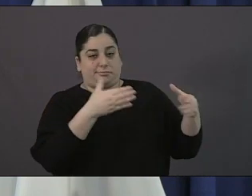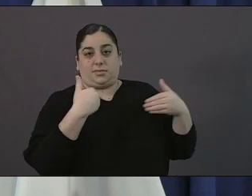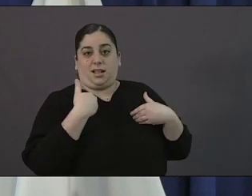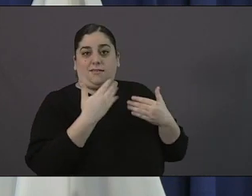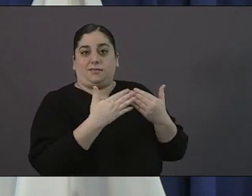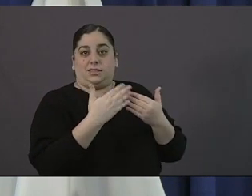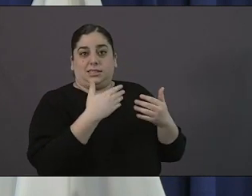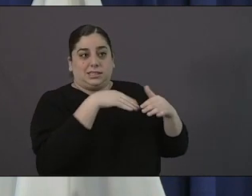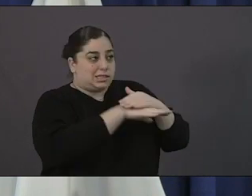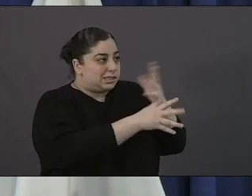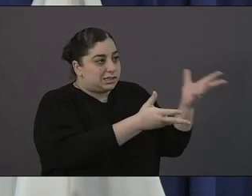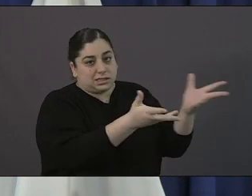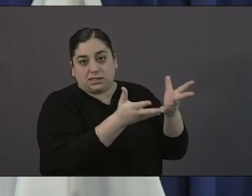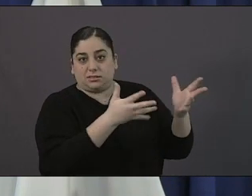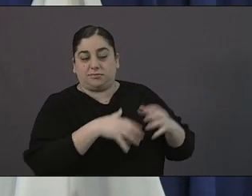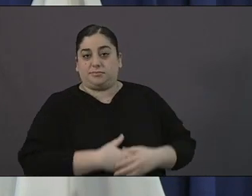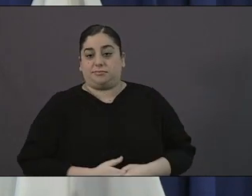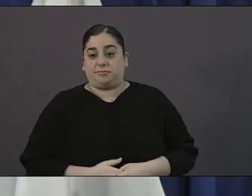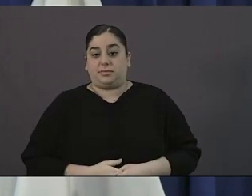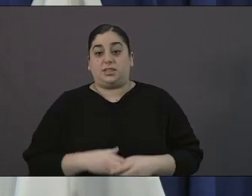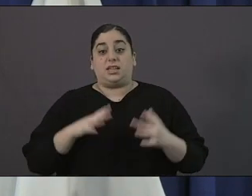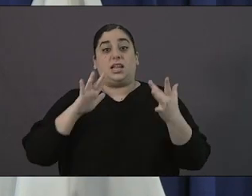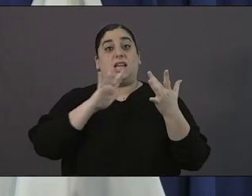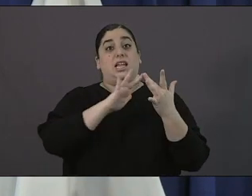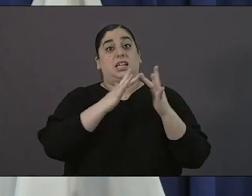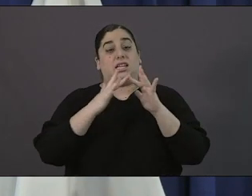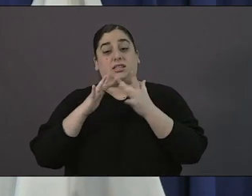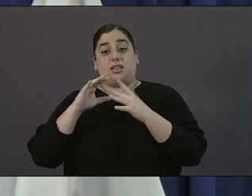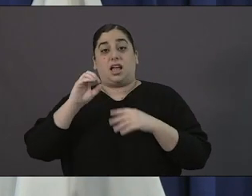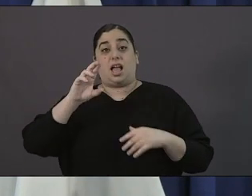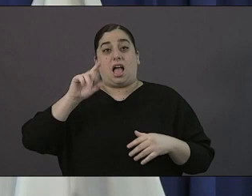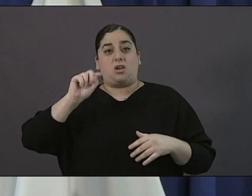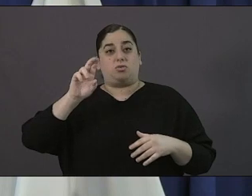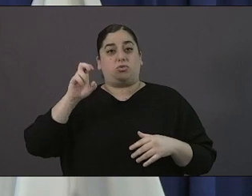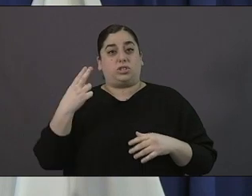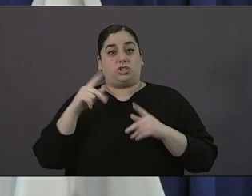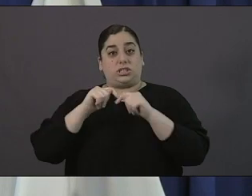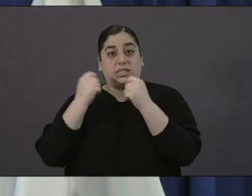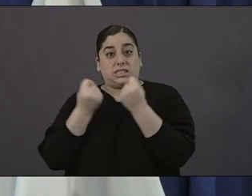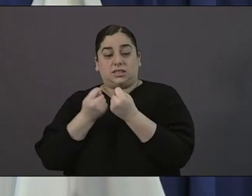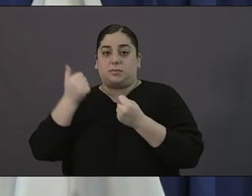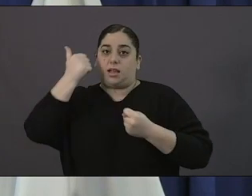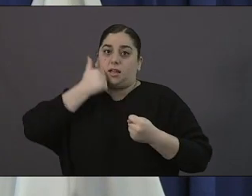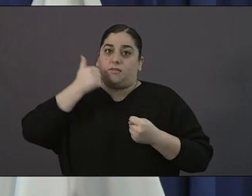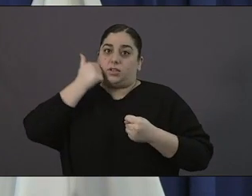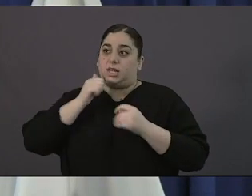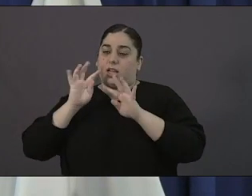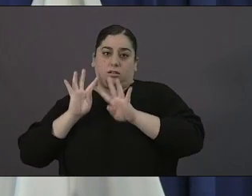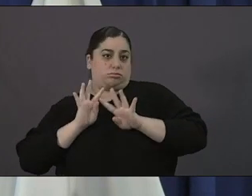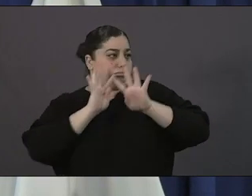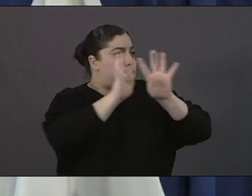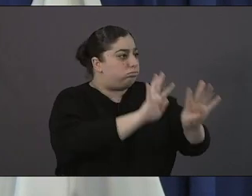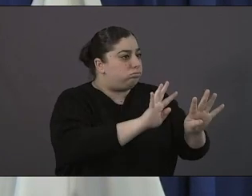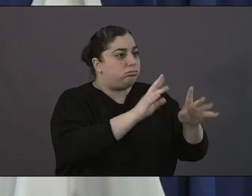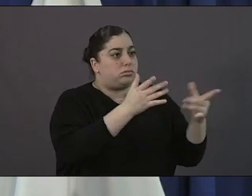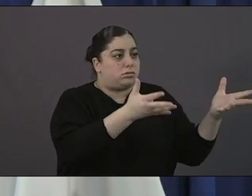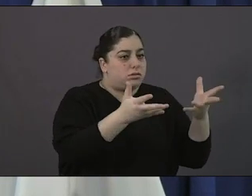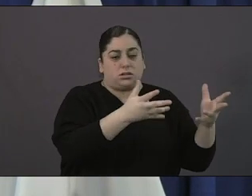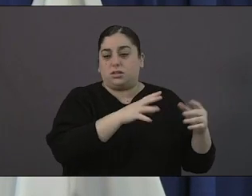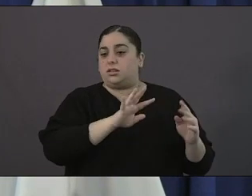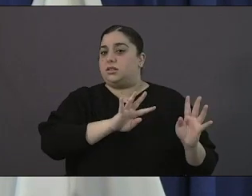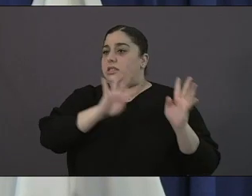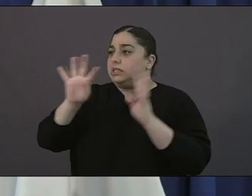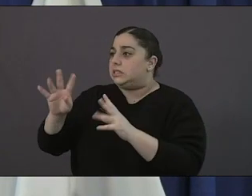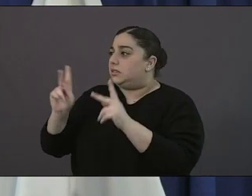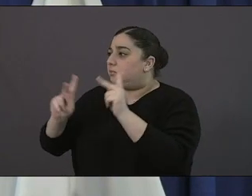with one goal encouraging people to come inside it's not safe it's unsanitary to be living